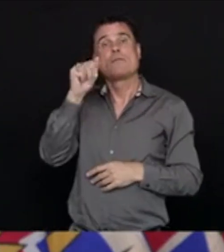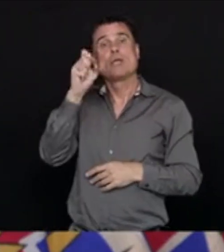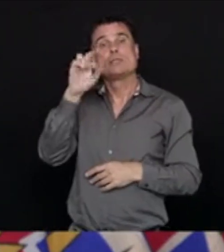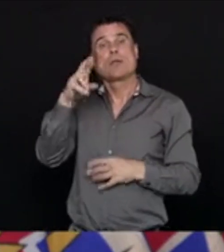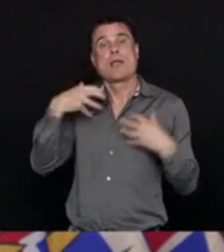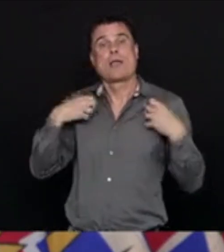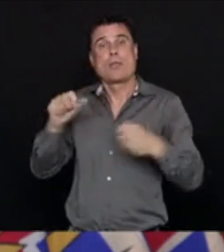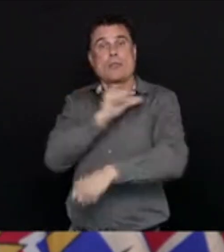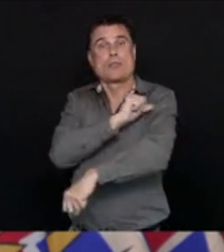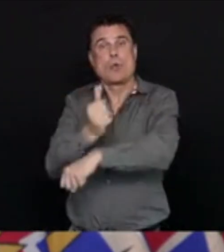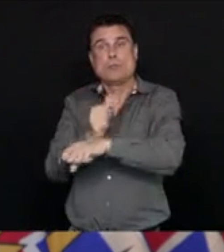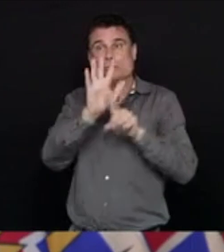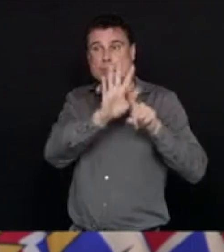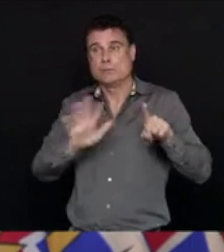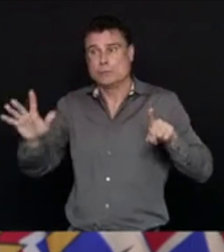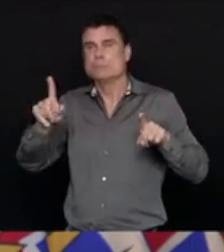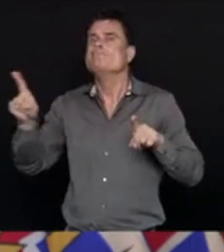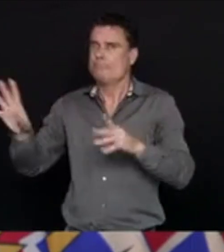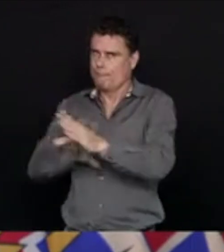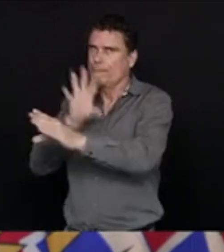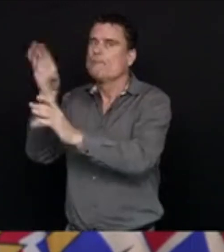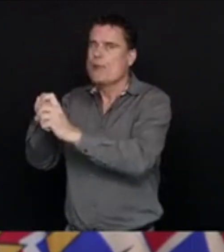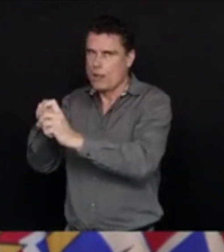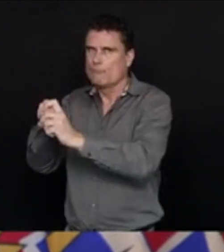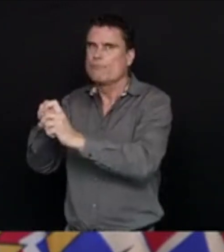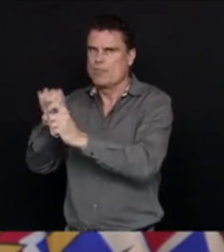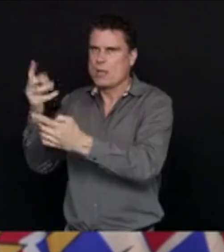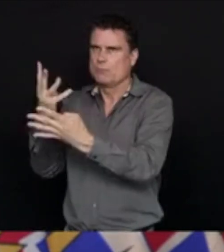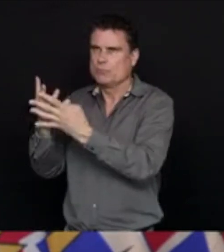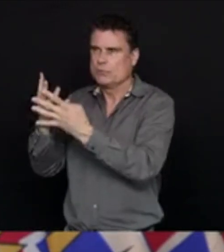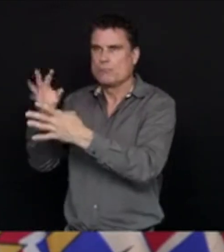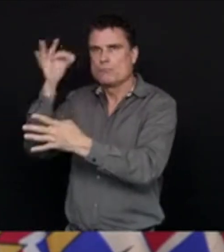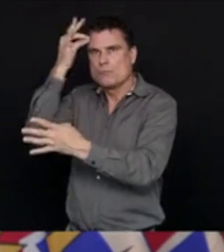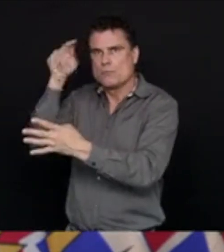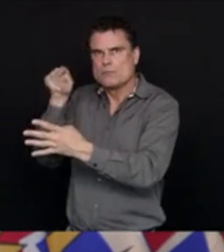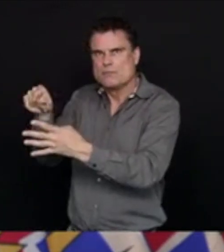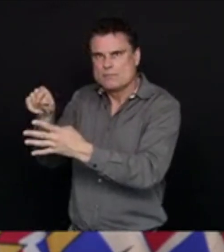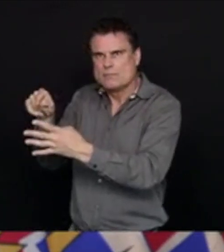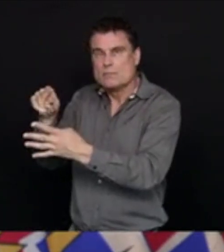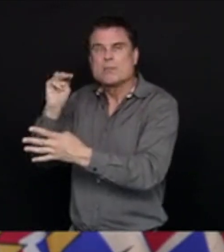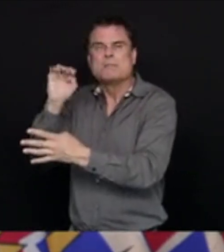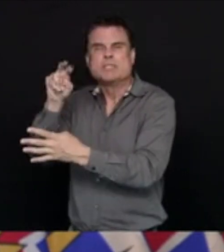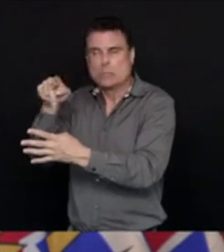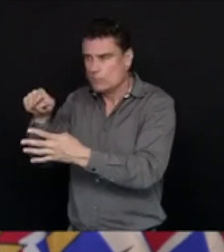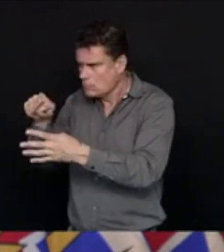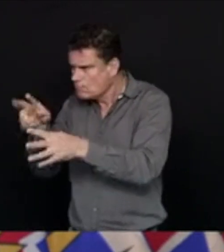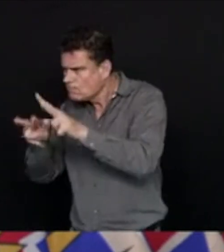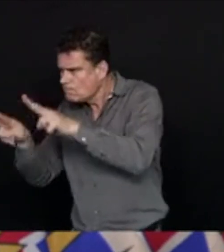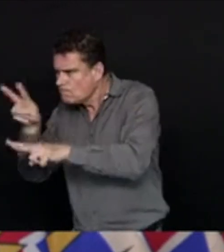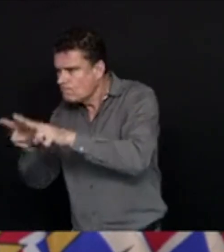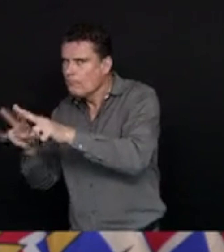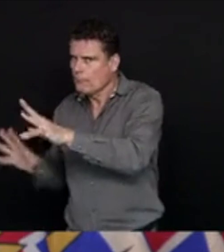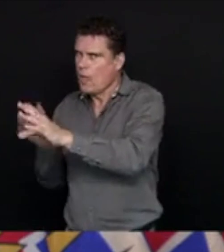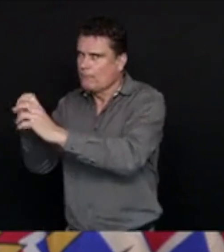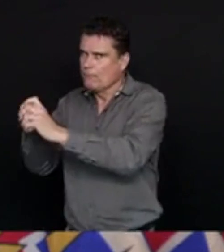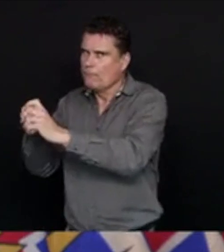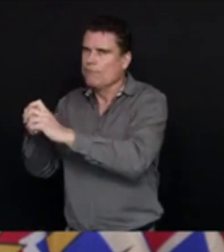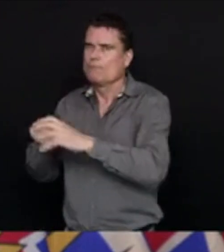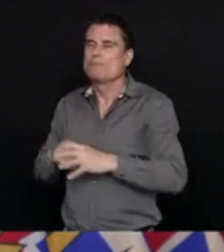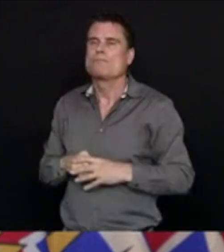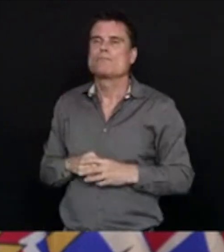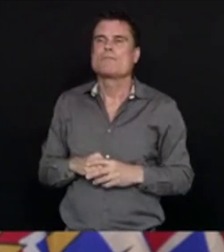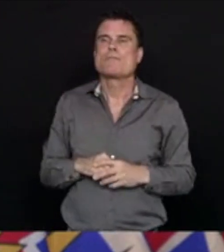as well. Once you have a number of cases and there's been ongoing exposures, it's very challenging challenging to manage and